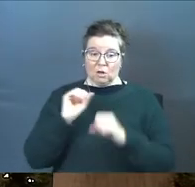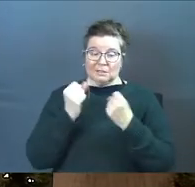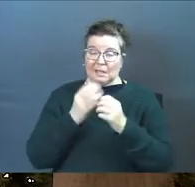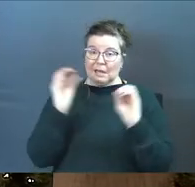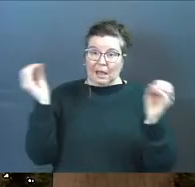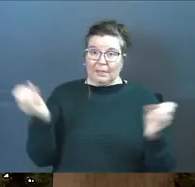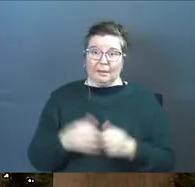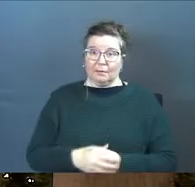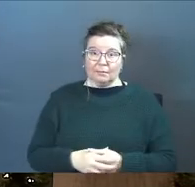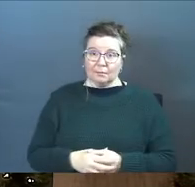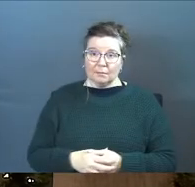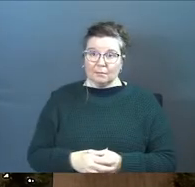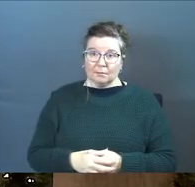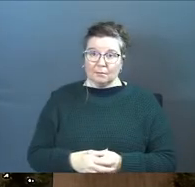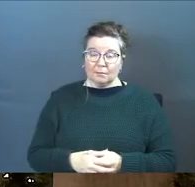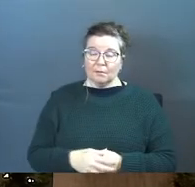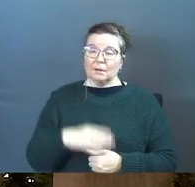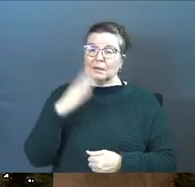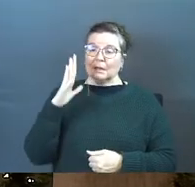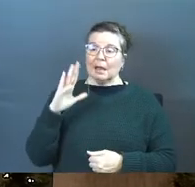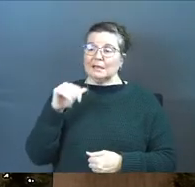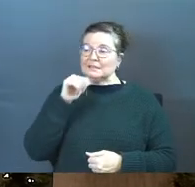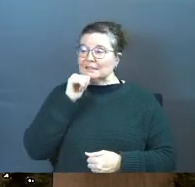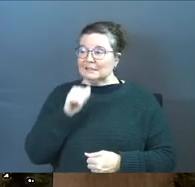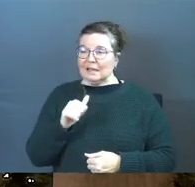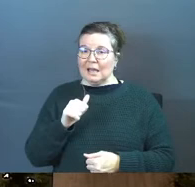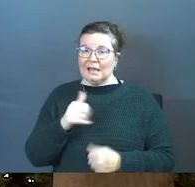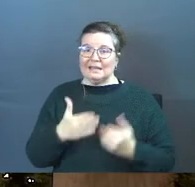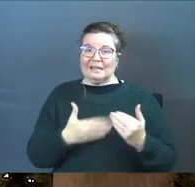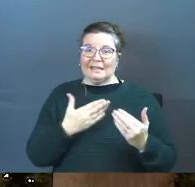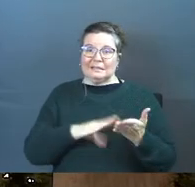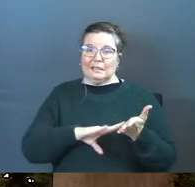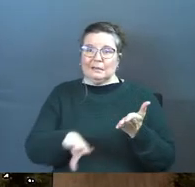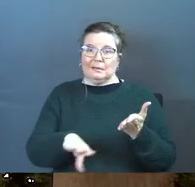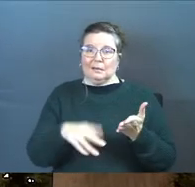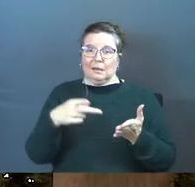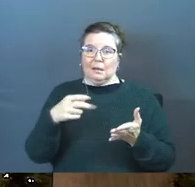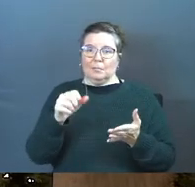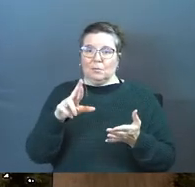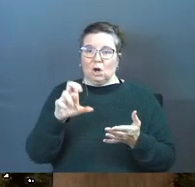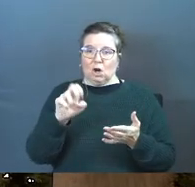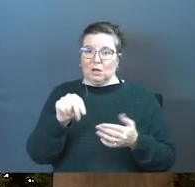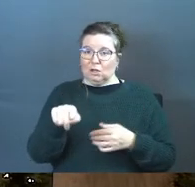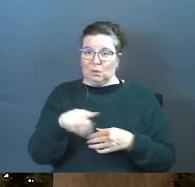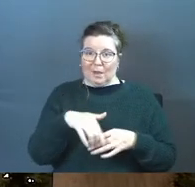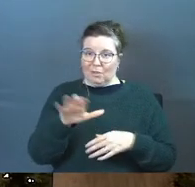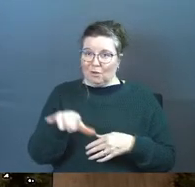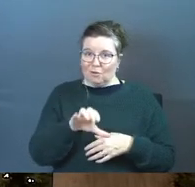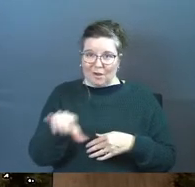society, nothing. God did not easy pardon you at the cross.